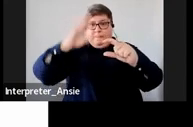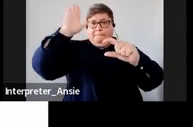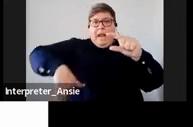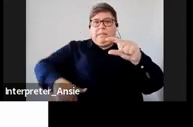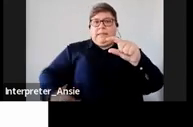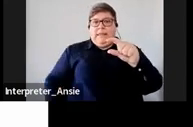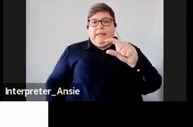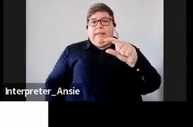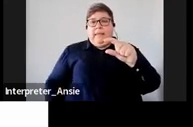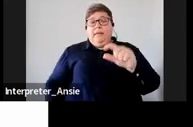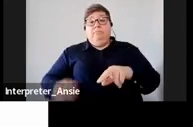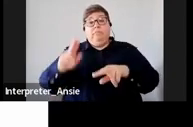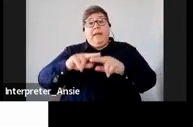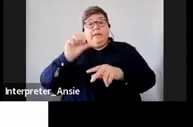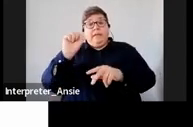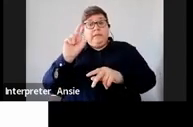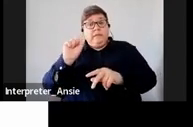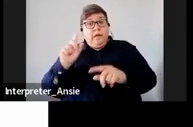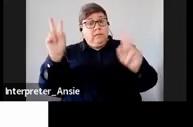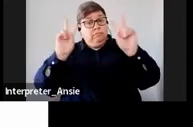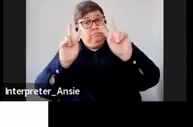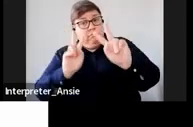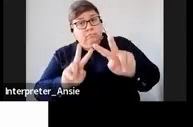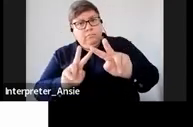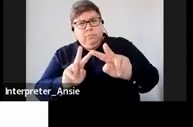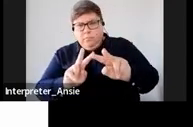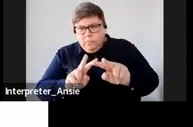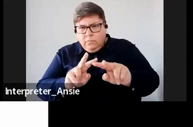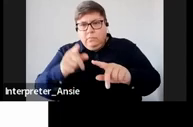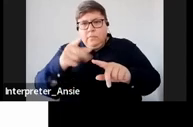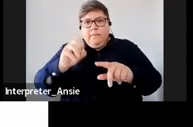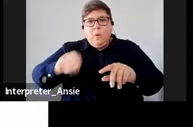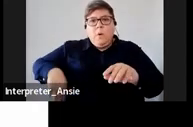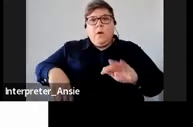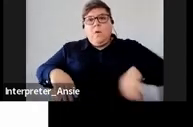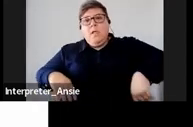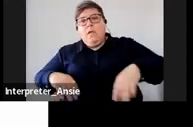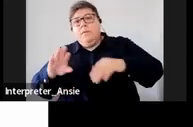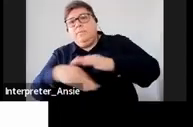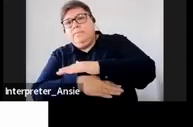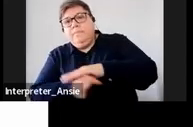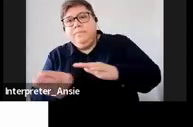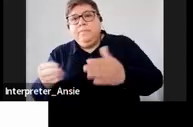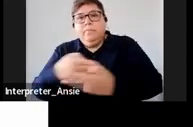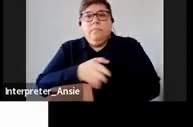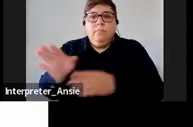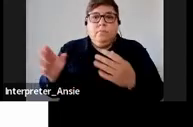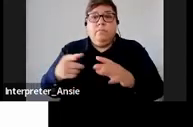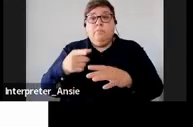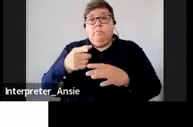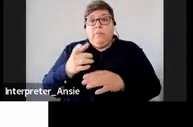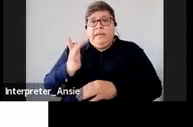and if SIRS determines that there are some obstructions and resistance in the process that escalates to 50%